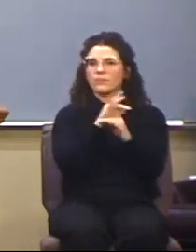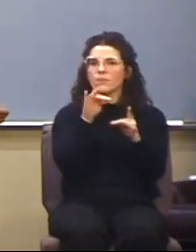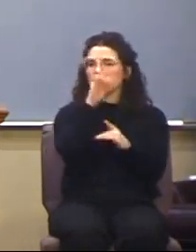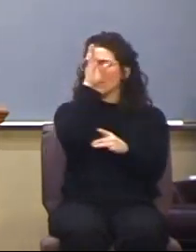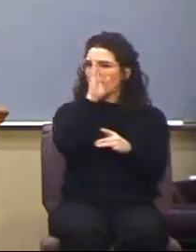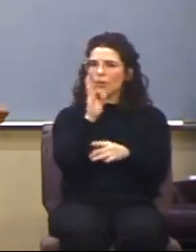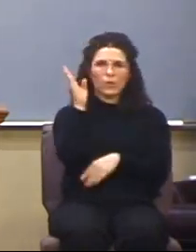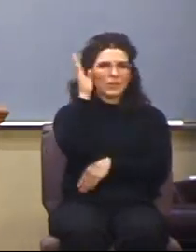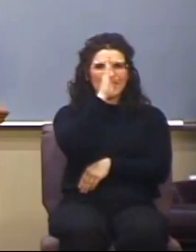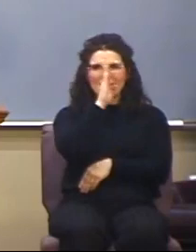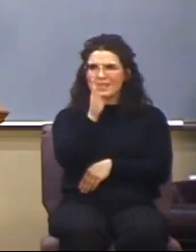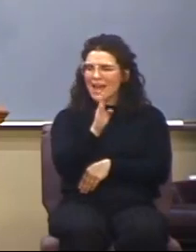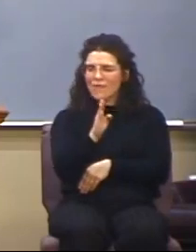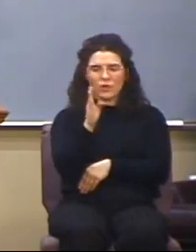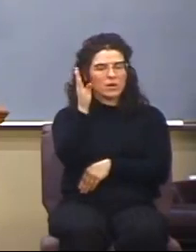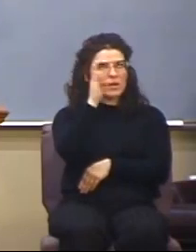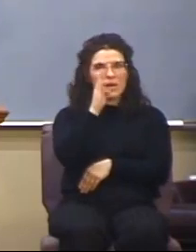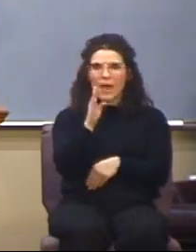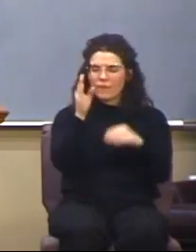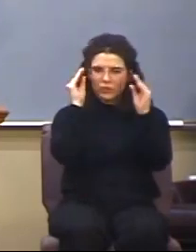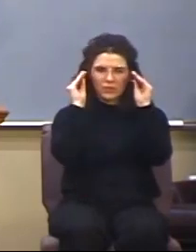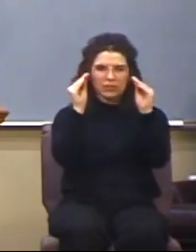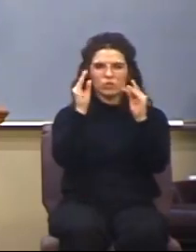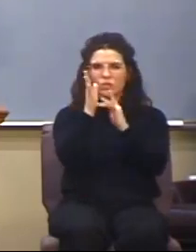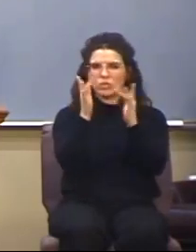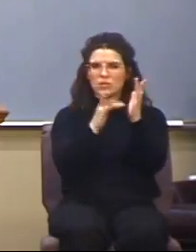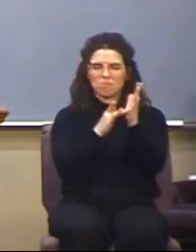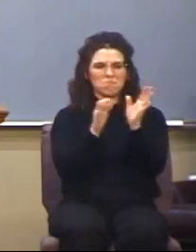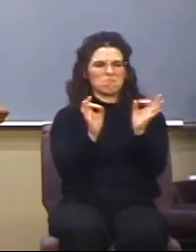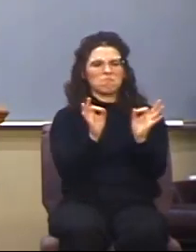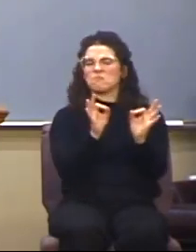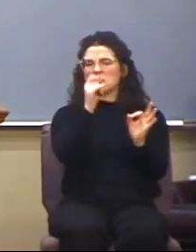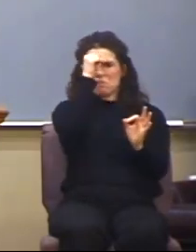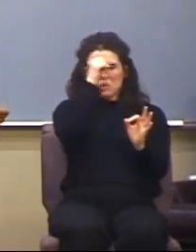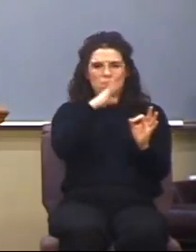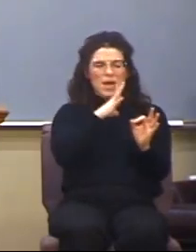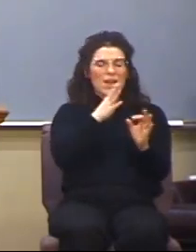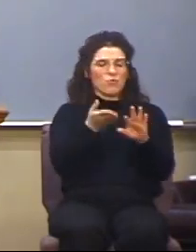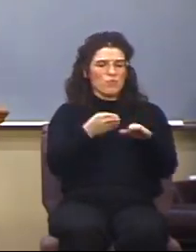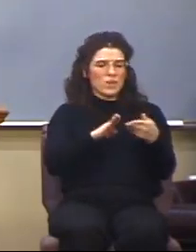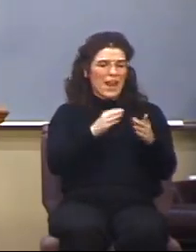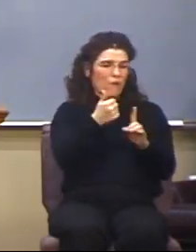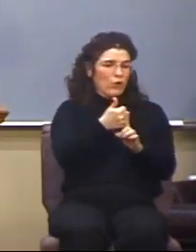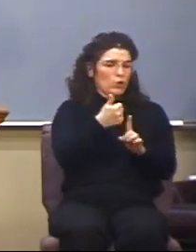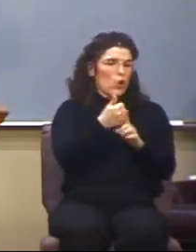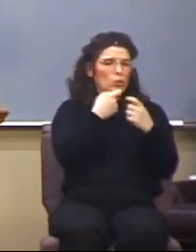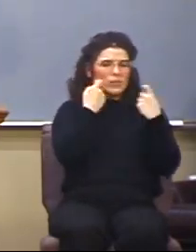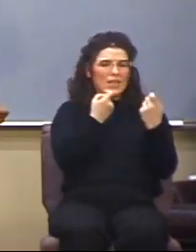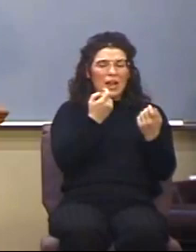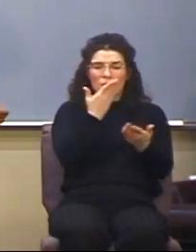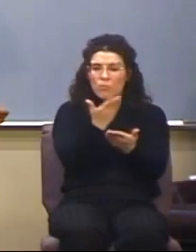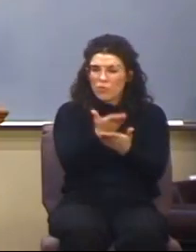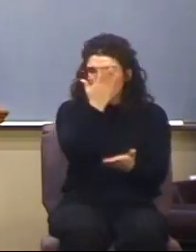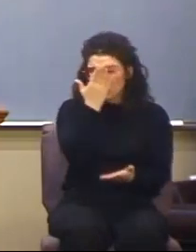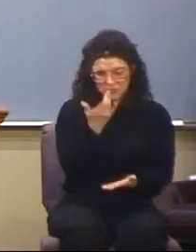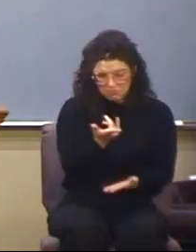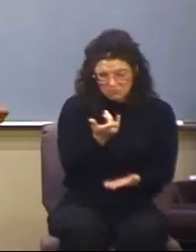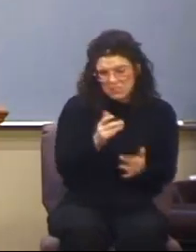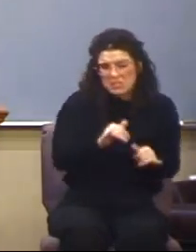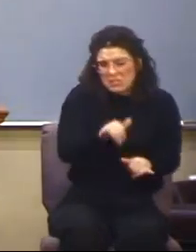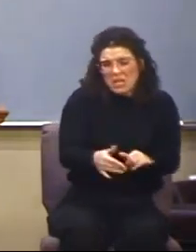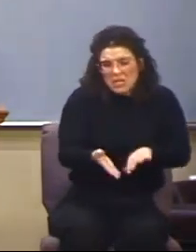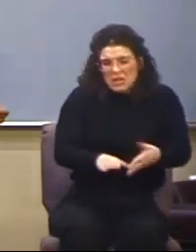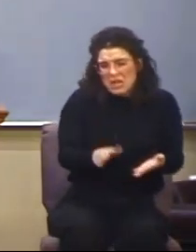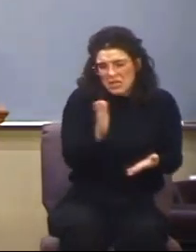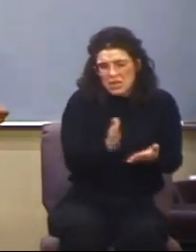never teach that Jesus was a mere mortal man who died for His own sins and the proof is He never rose from the dead. Wait a